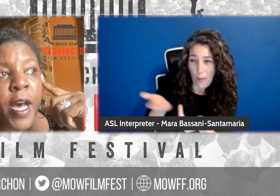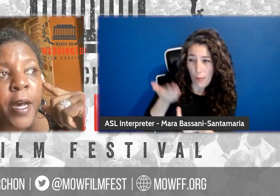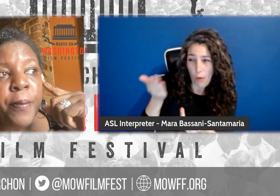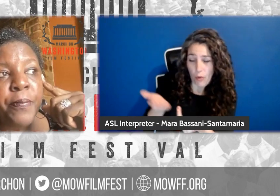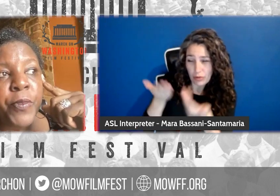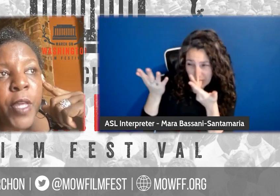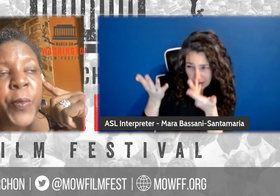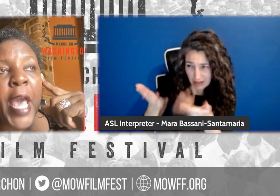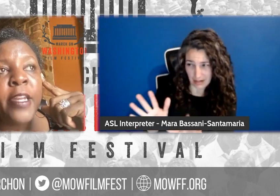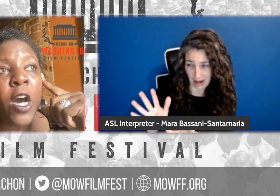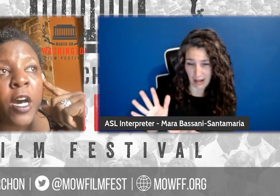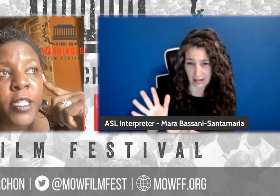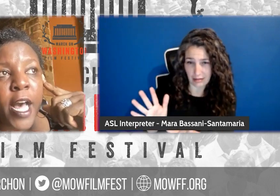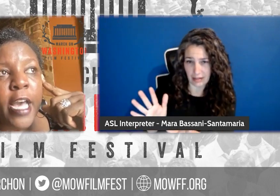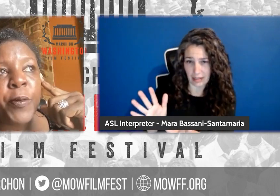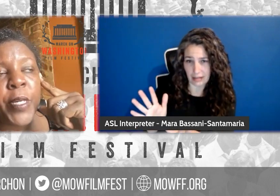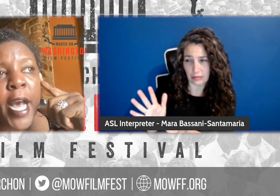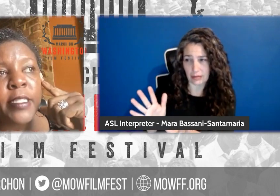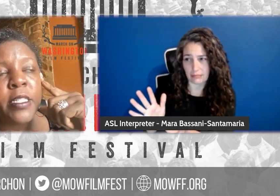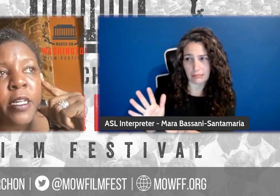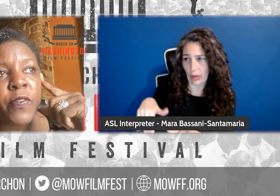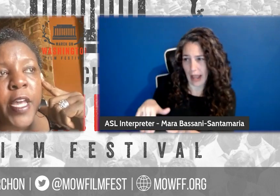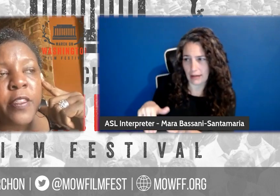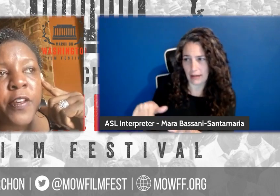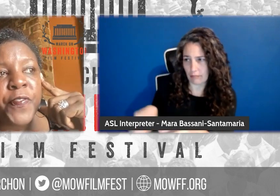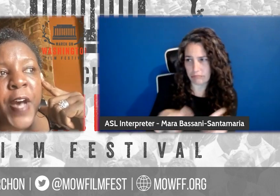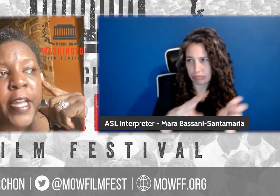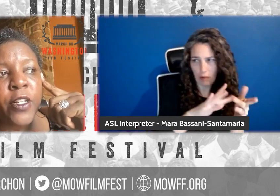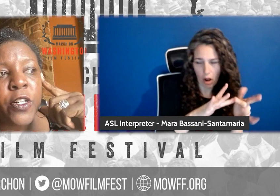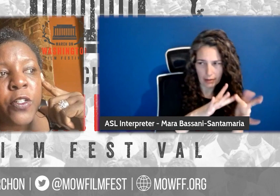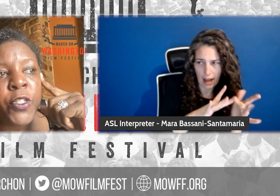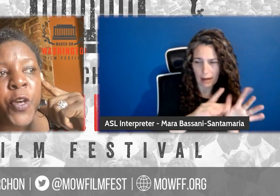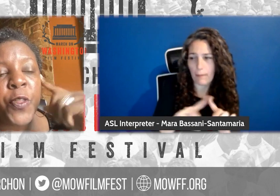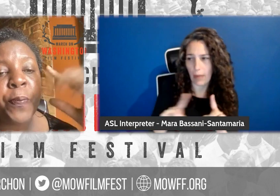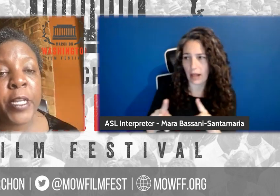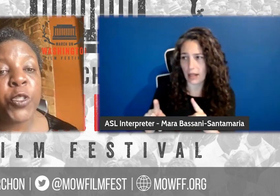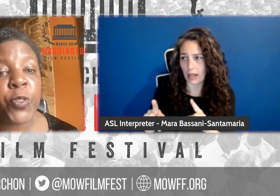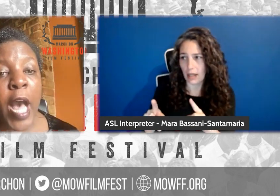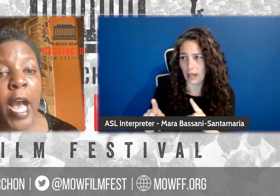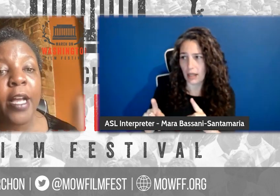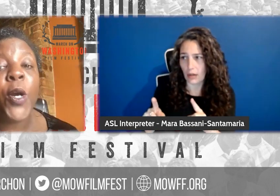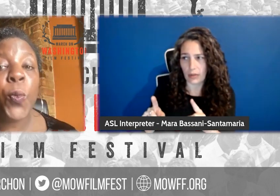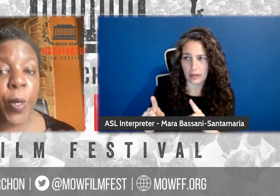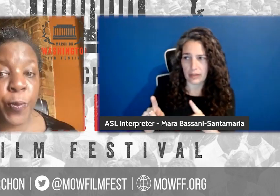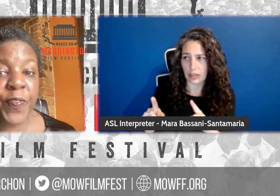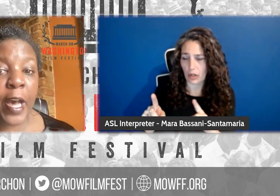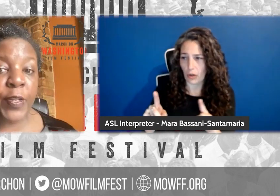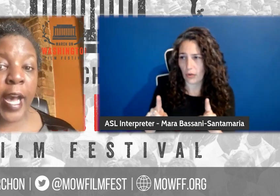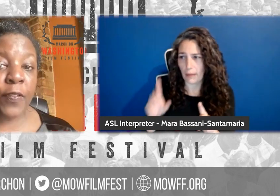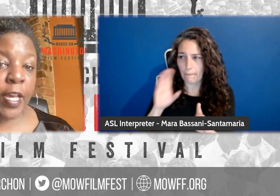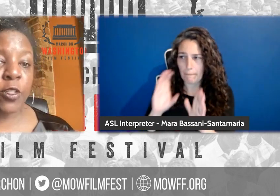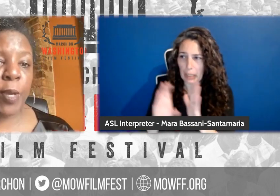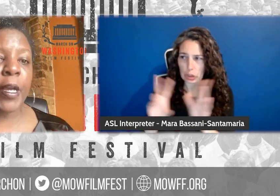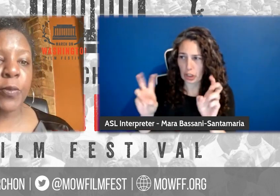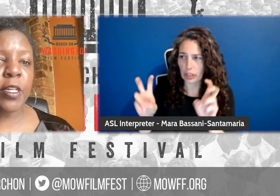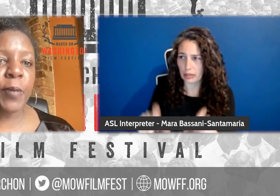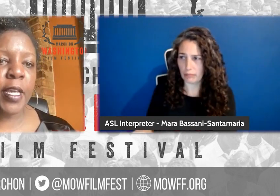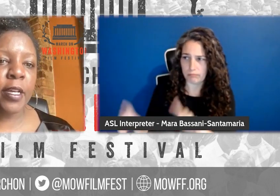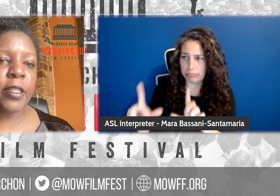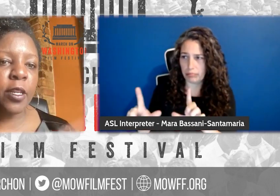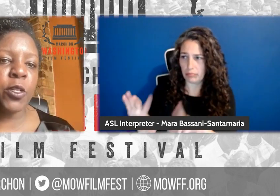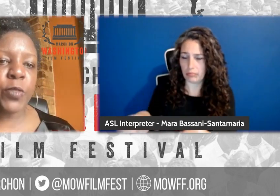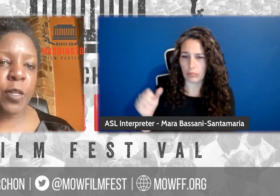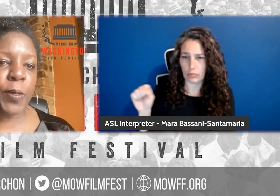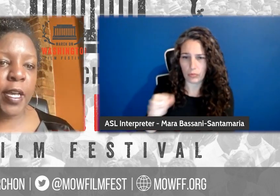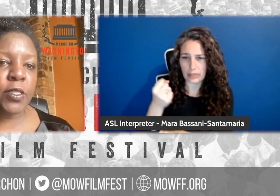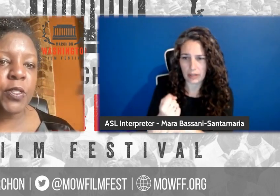um, we hadn't online, but we got to like the final, you know, the picture lock when we found out that Tribeca was going to